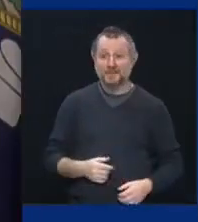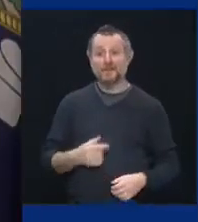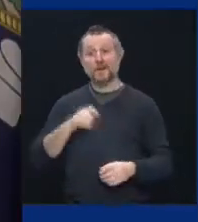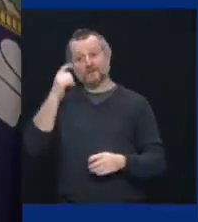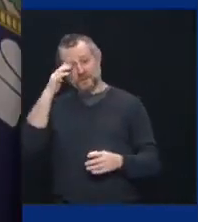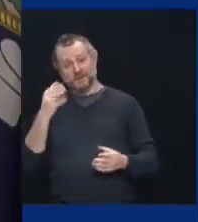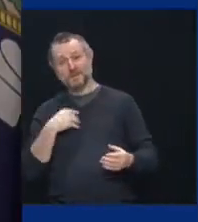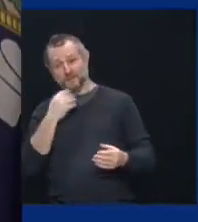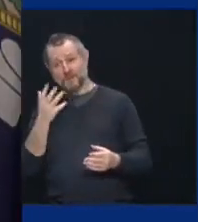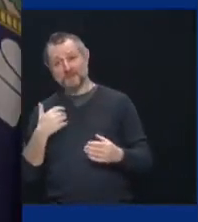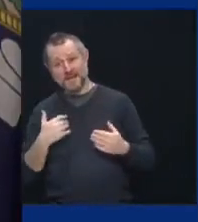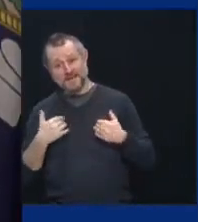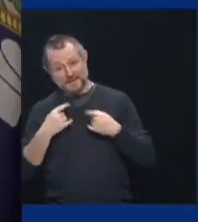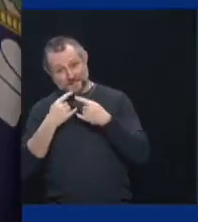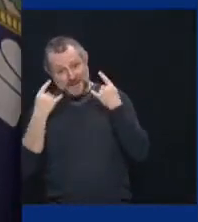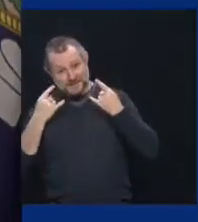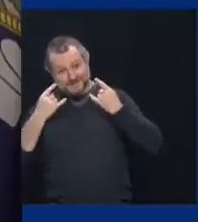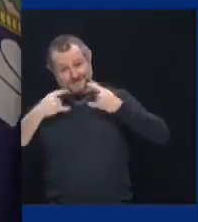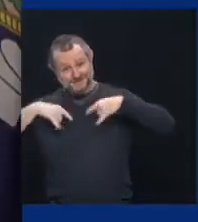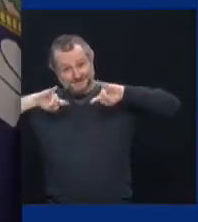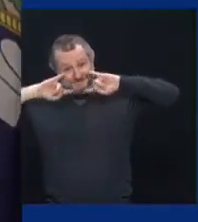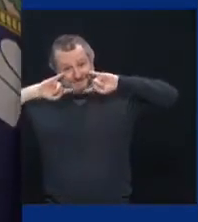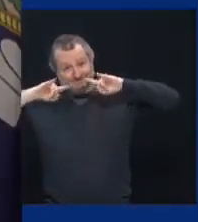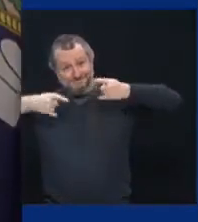mask for the, uh, subway series. I'm ready.